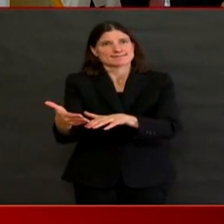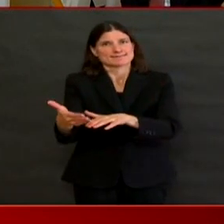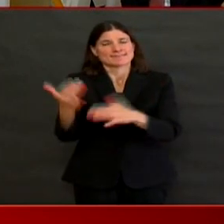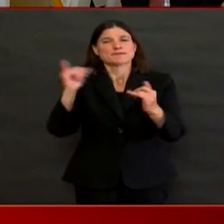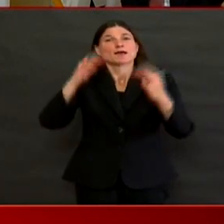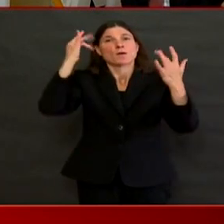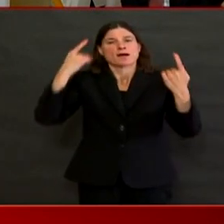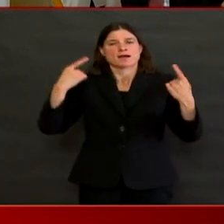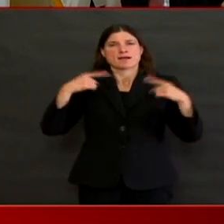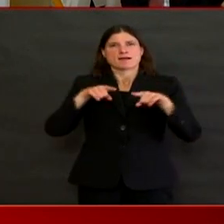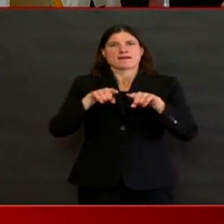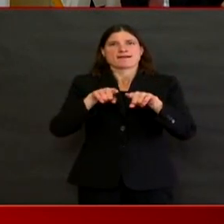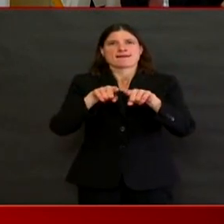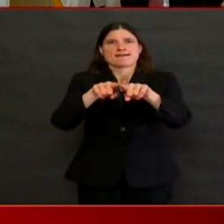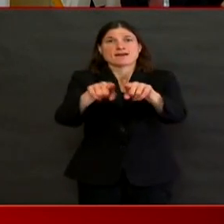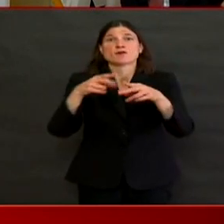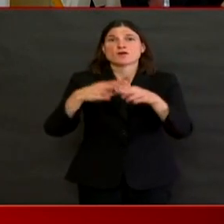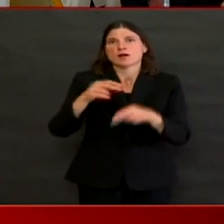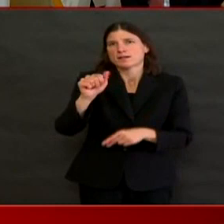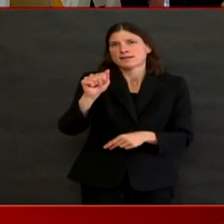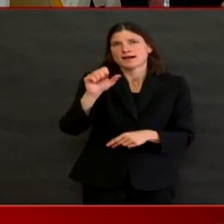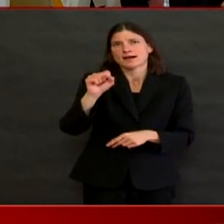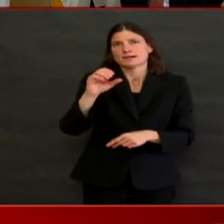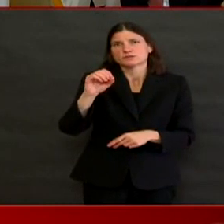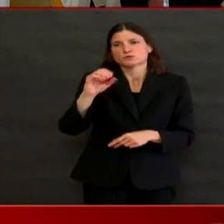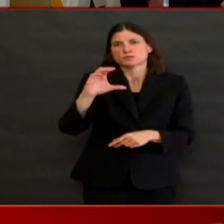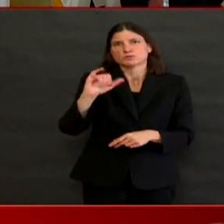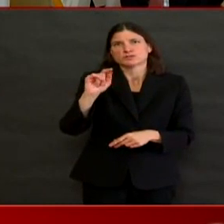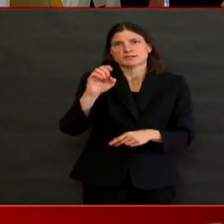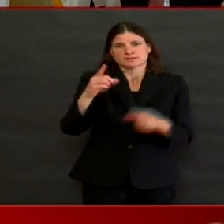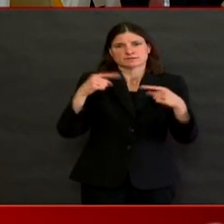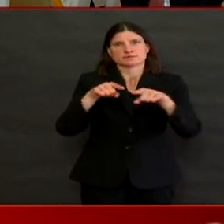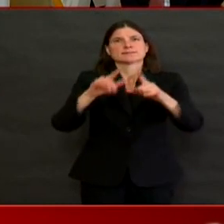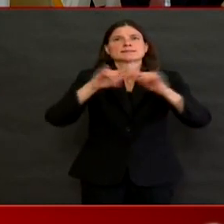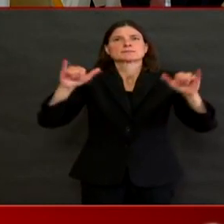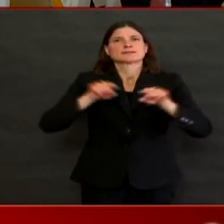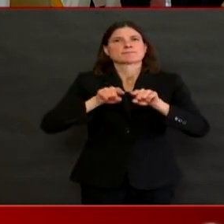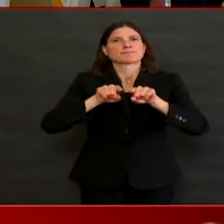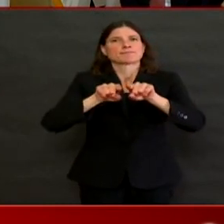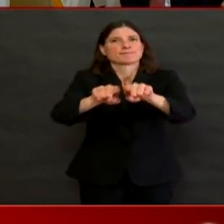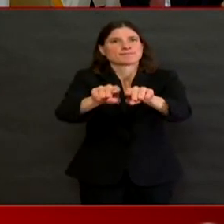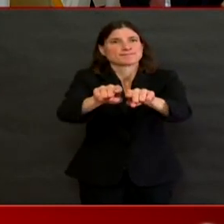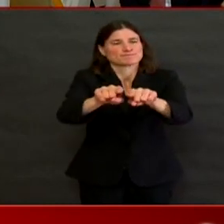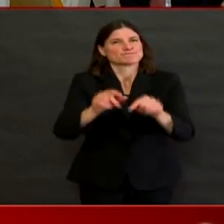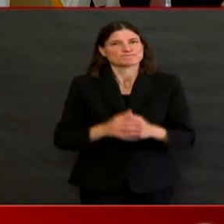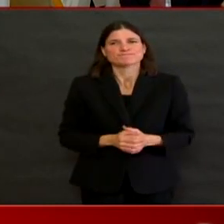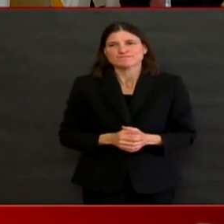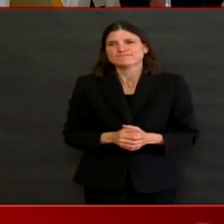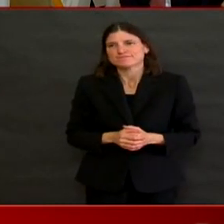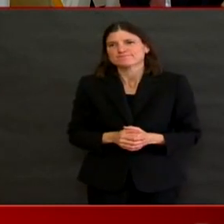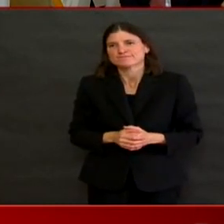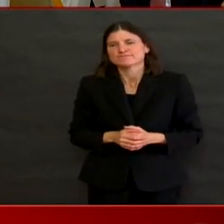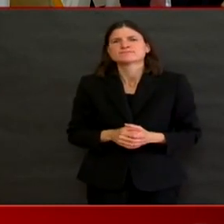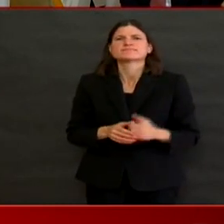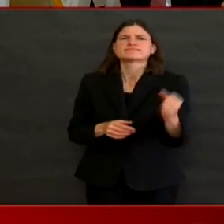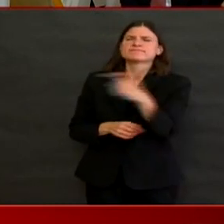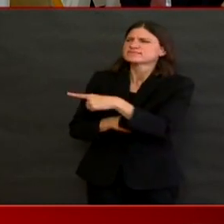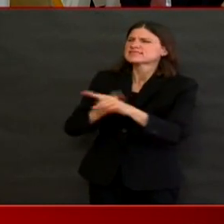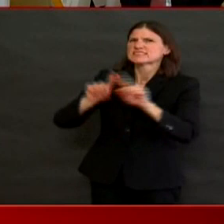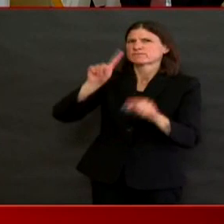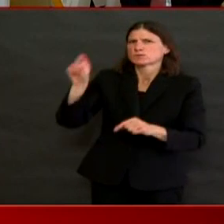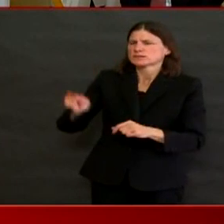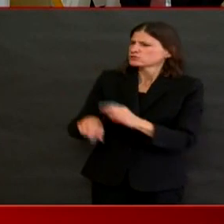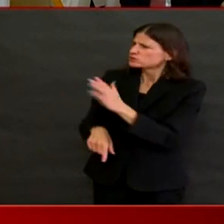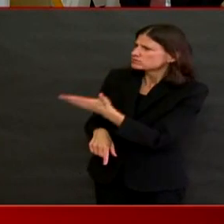the fatalities associated with COVID-19. Our next question is from John DiPietro